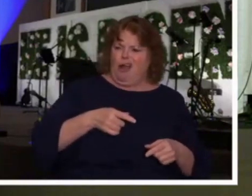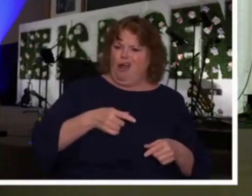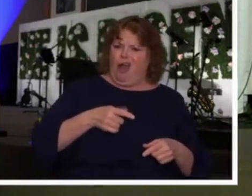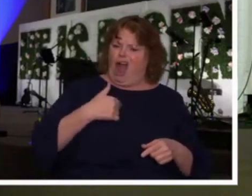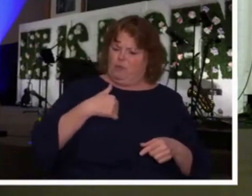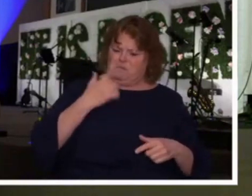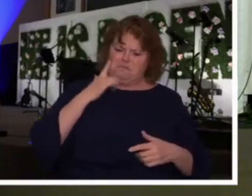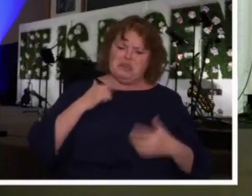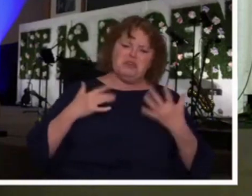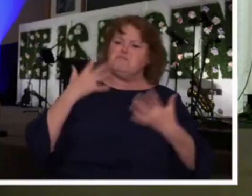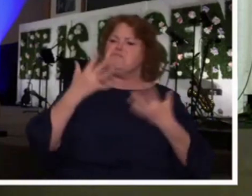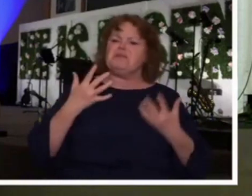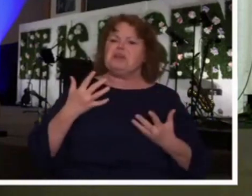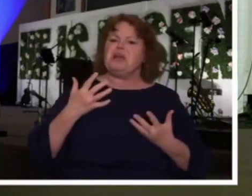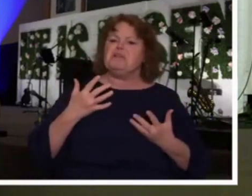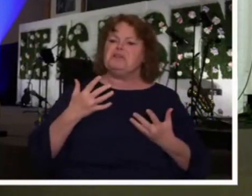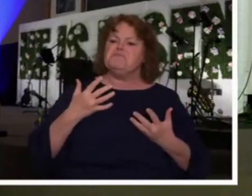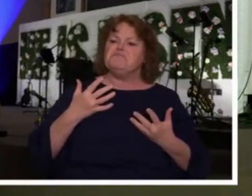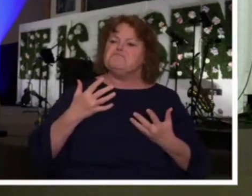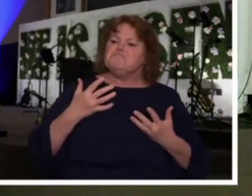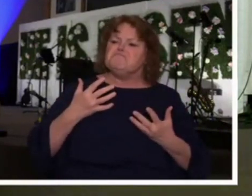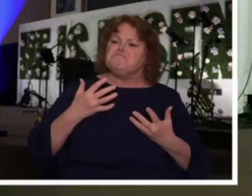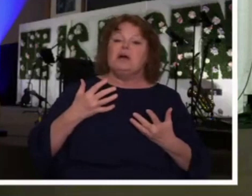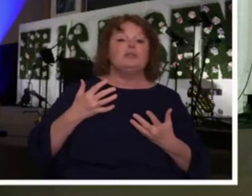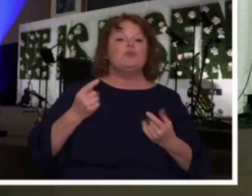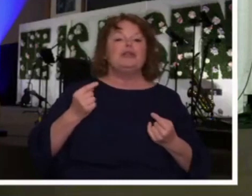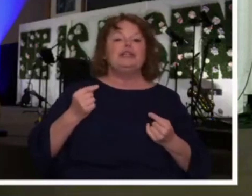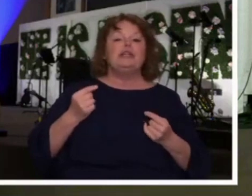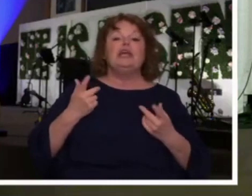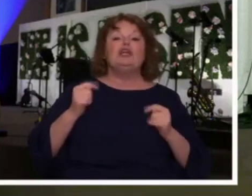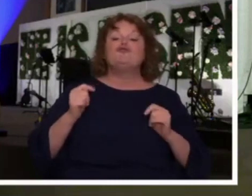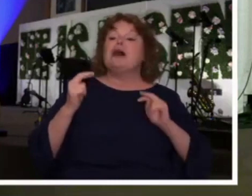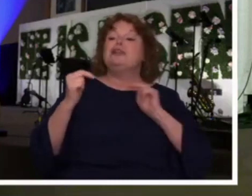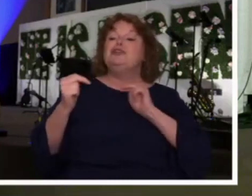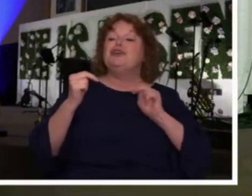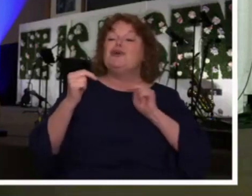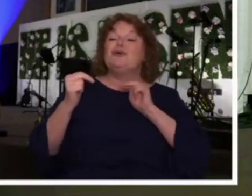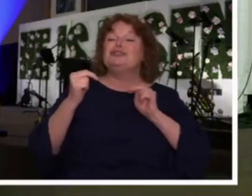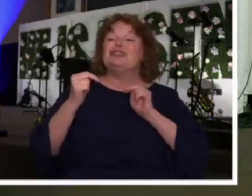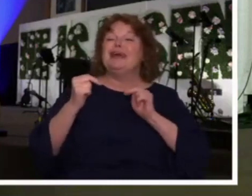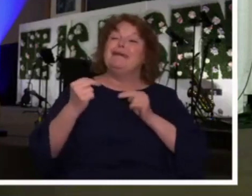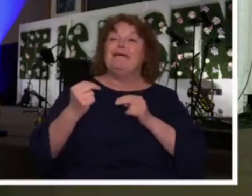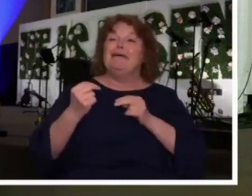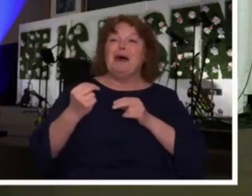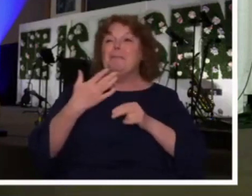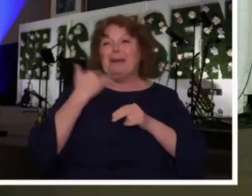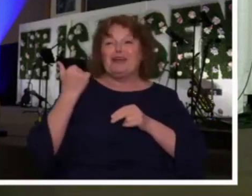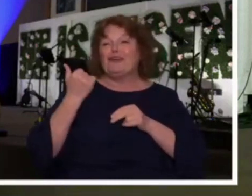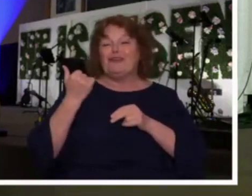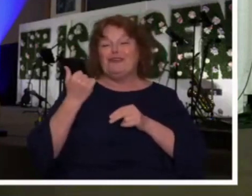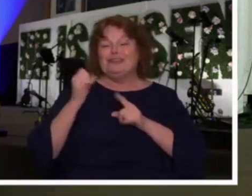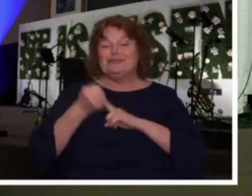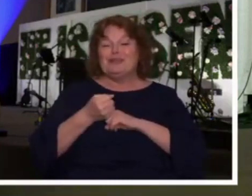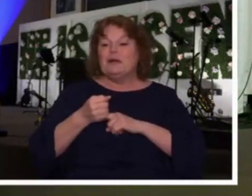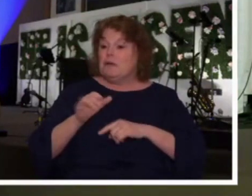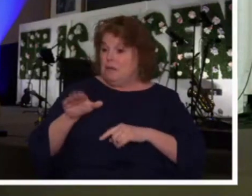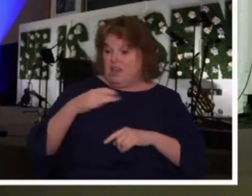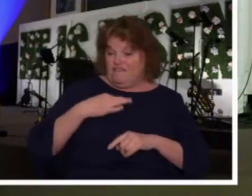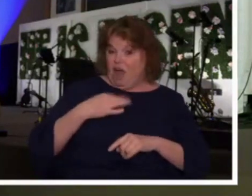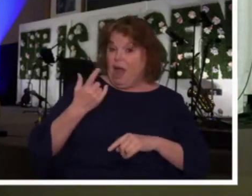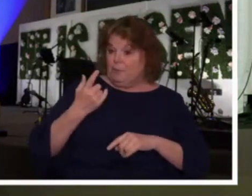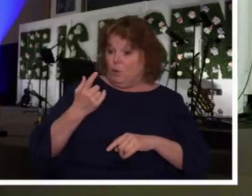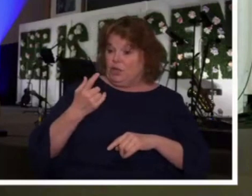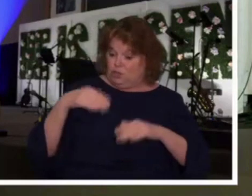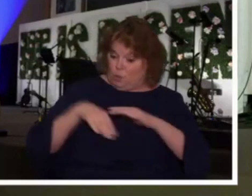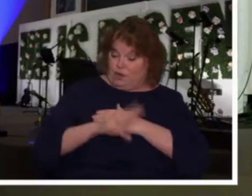was angry. And as most people do, he tried to negotiate a better deal. He said, listen, if I'm going to dip in a river, then